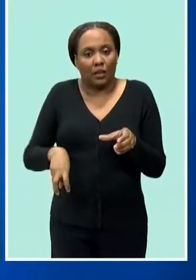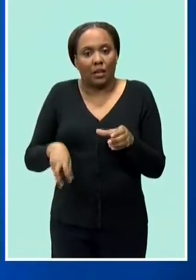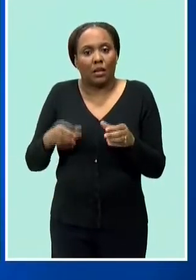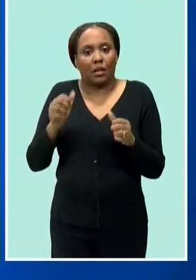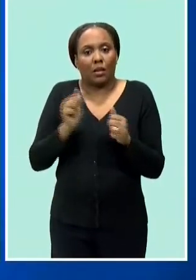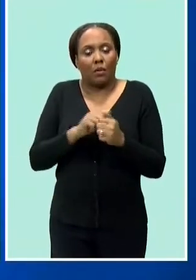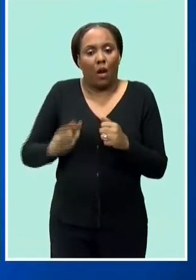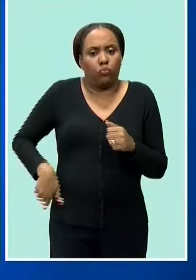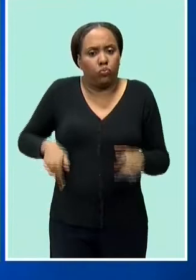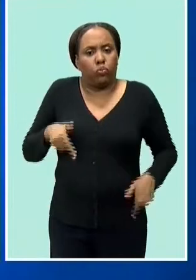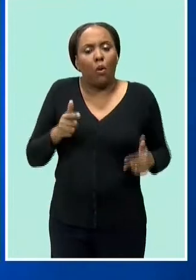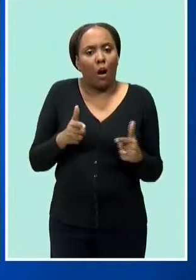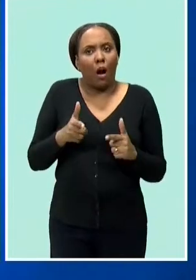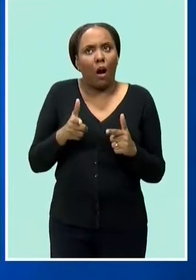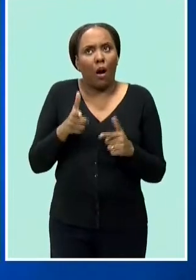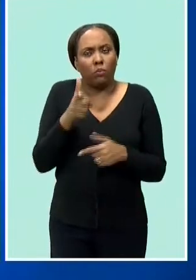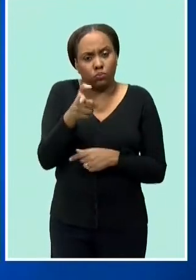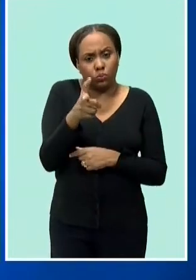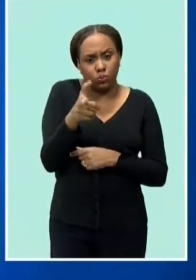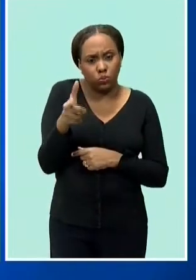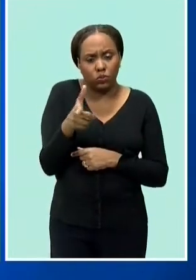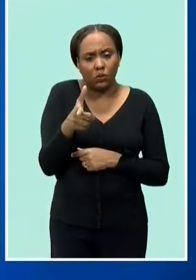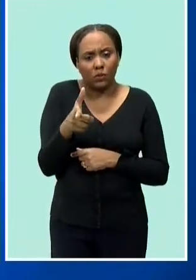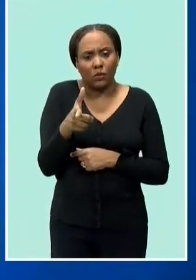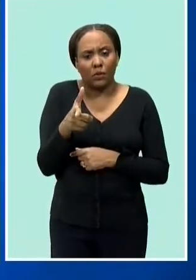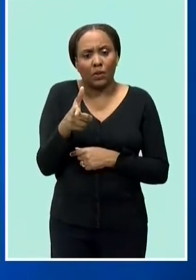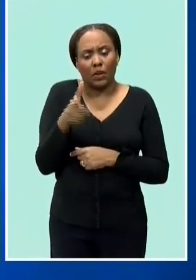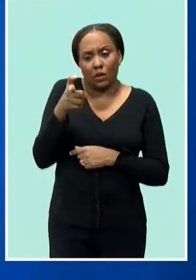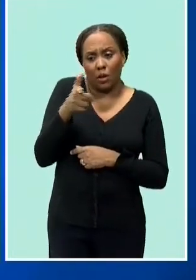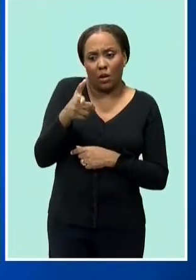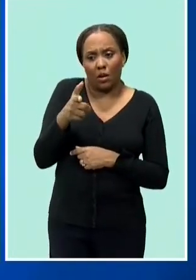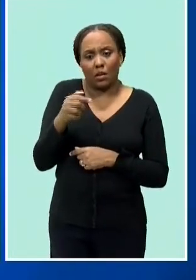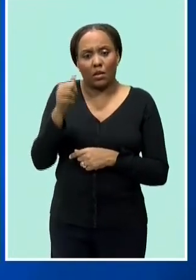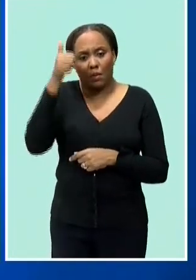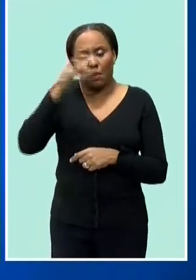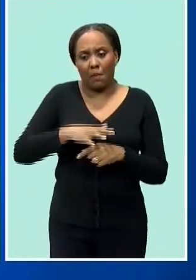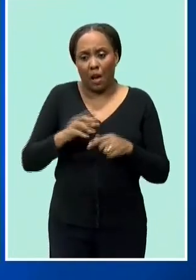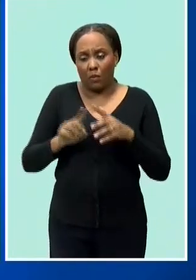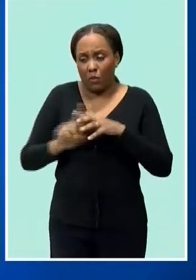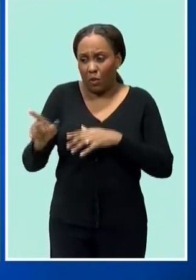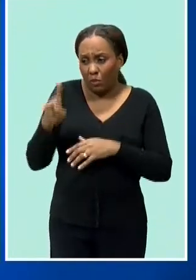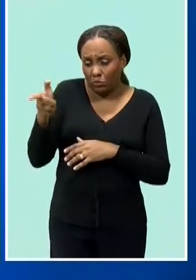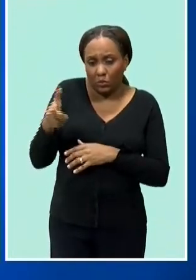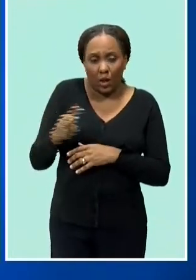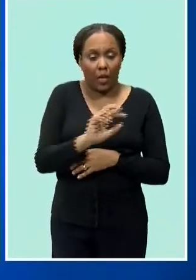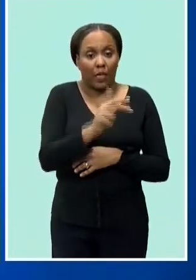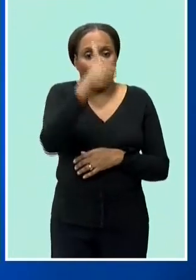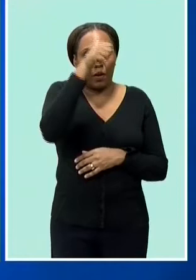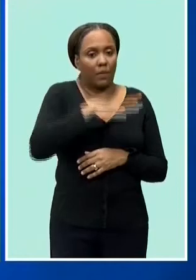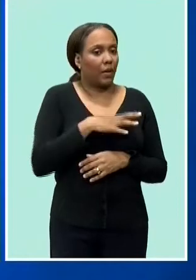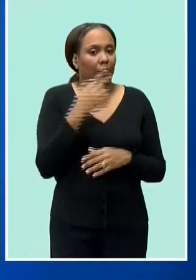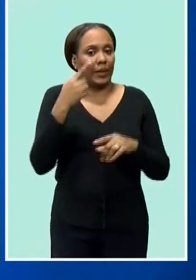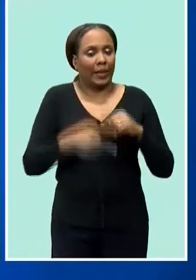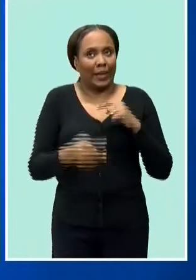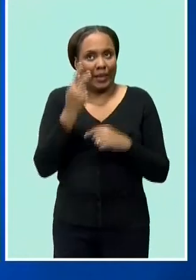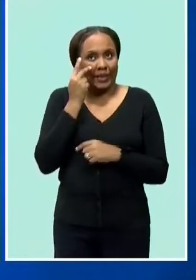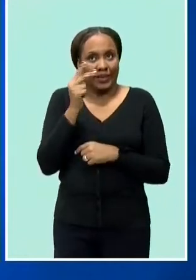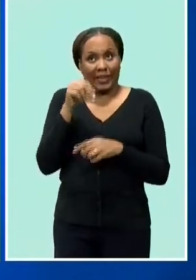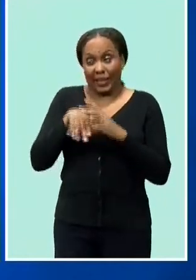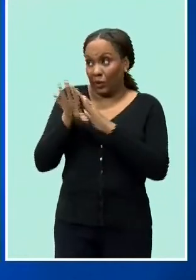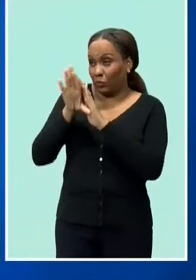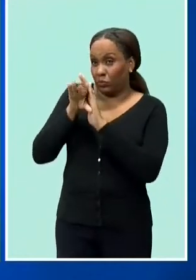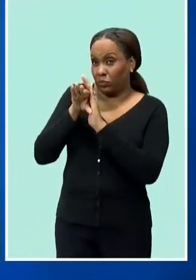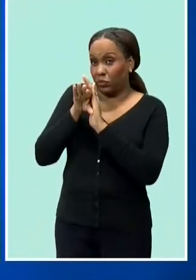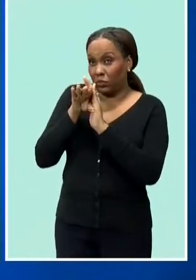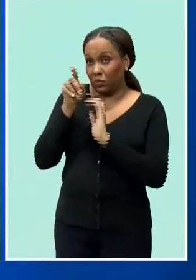weapons firing of the young man who earlier fled the scene a third man went out of view of the camera while his friend was being